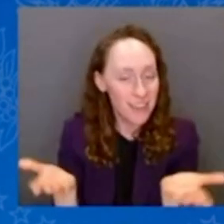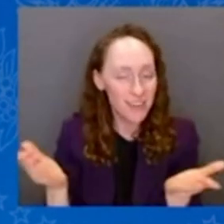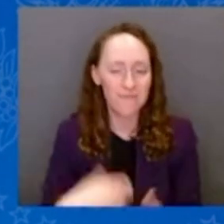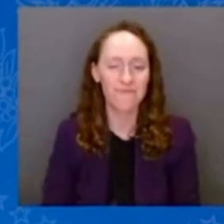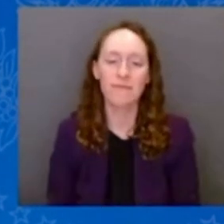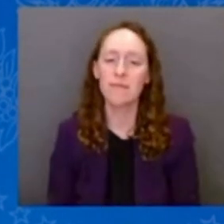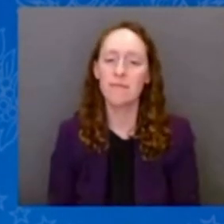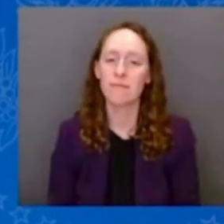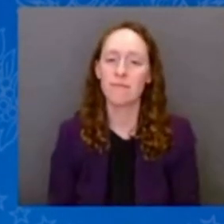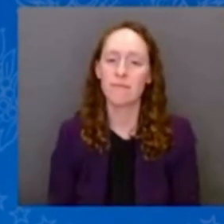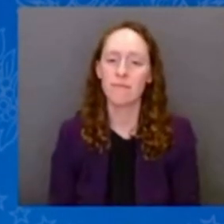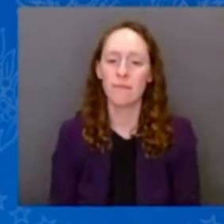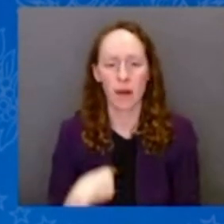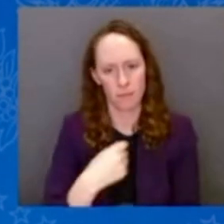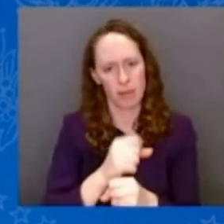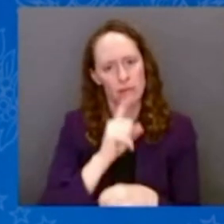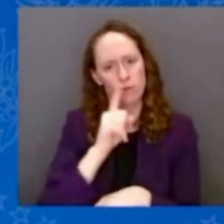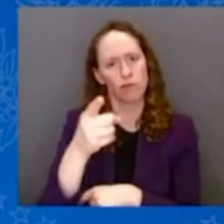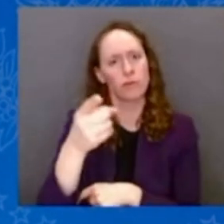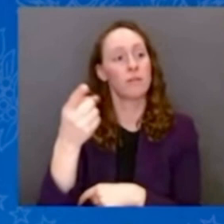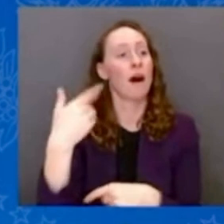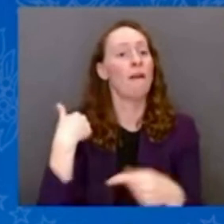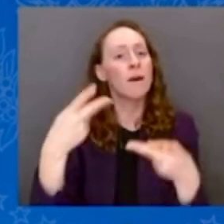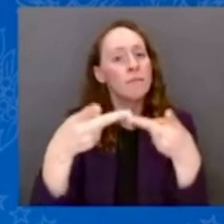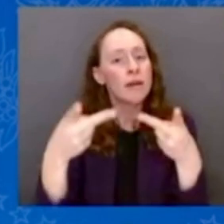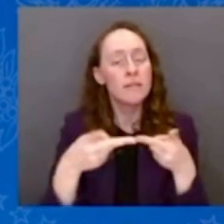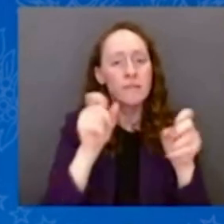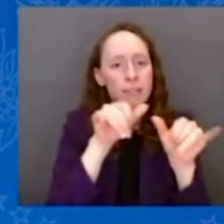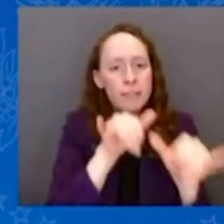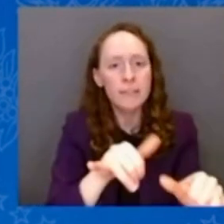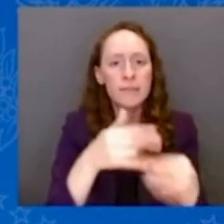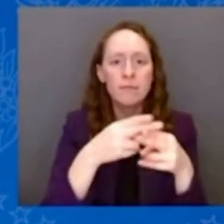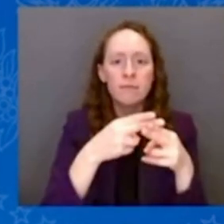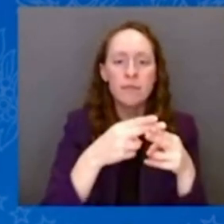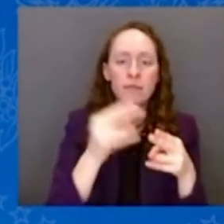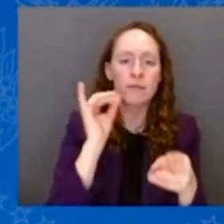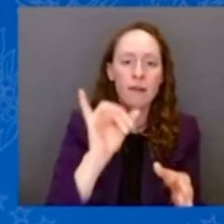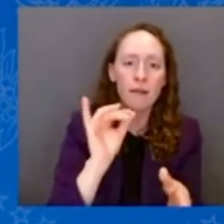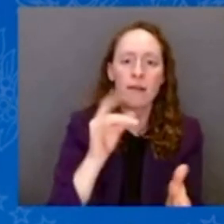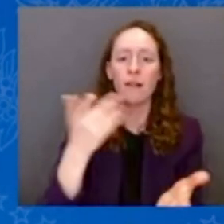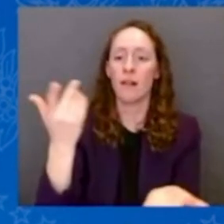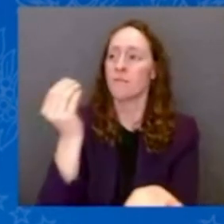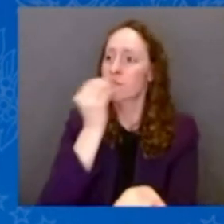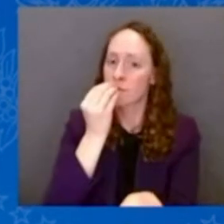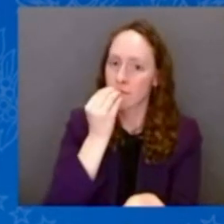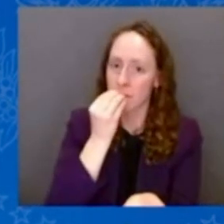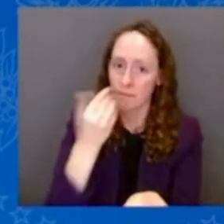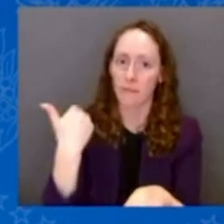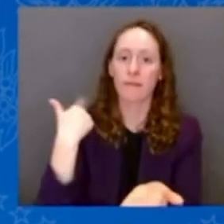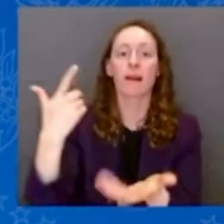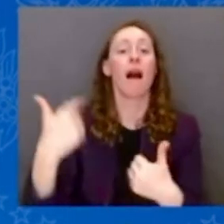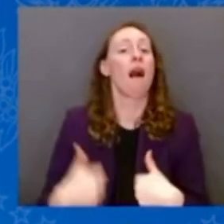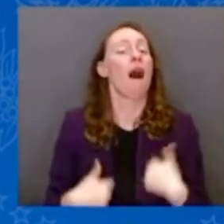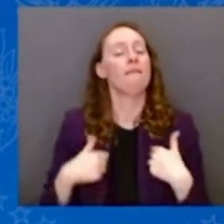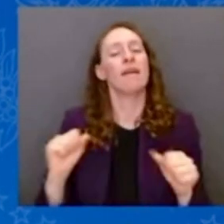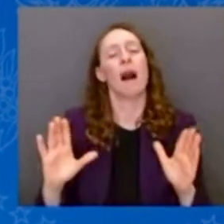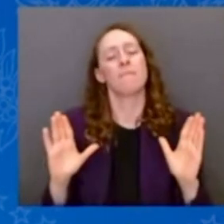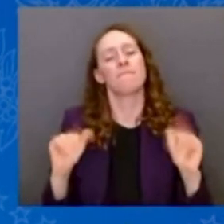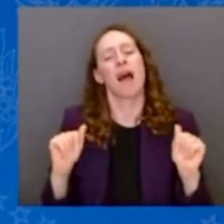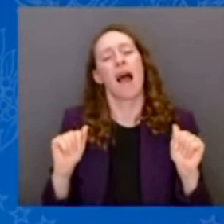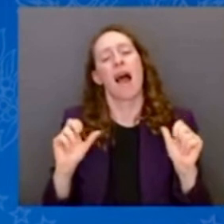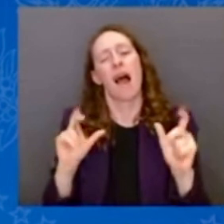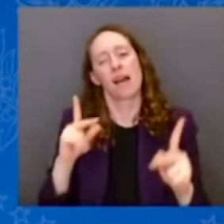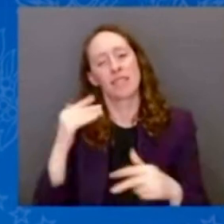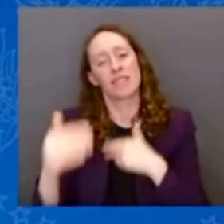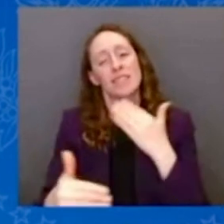eat, helping you rebuild your lives in Rolling Stone. But long term, I know this is your community. This is where you